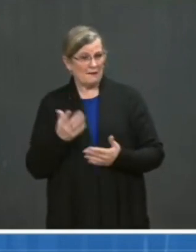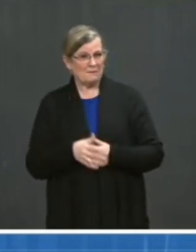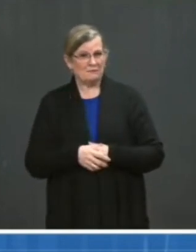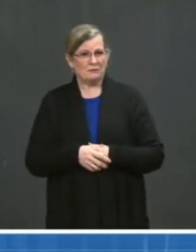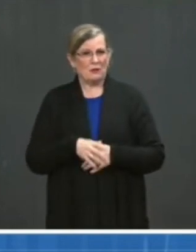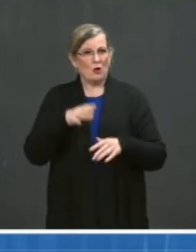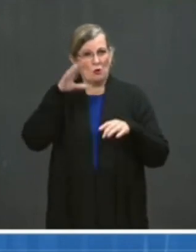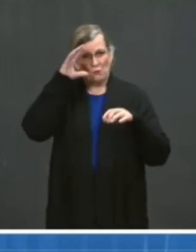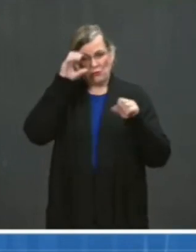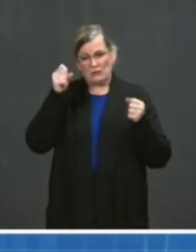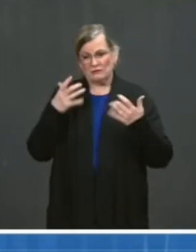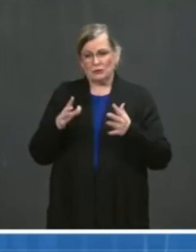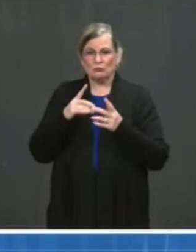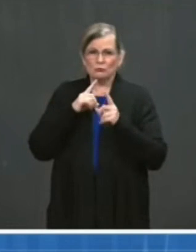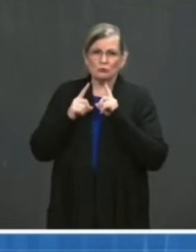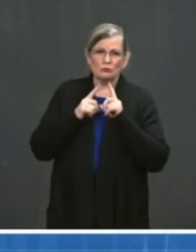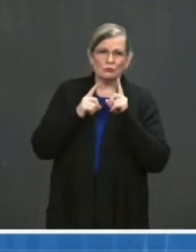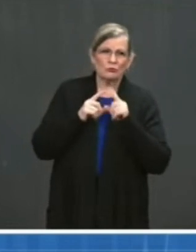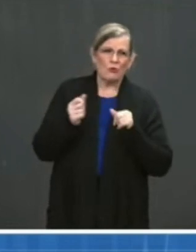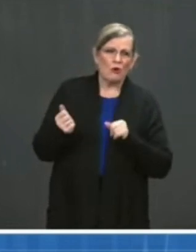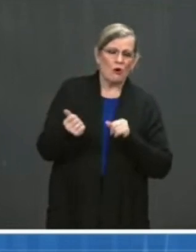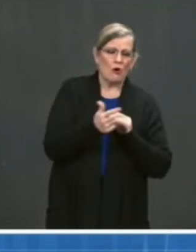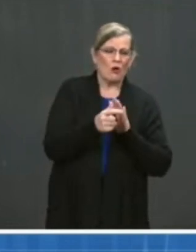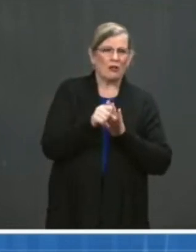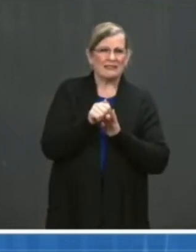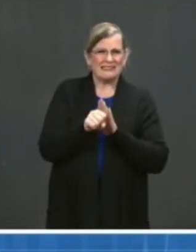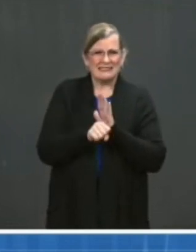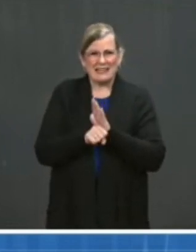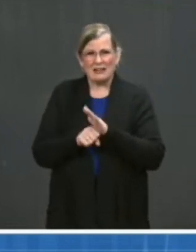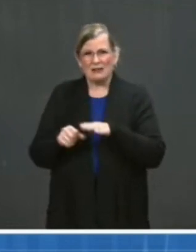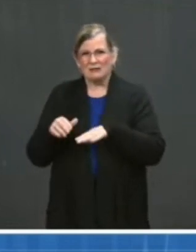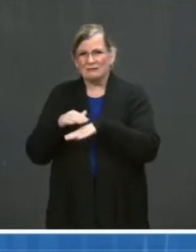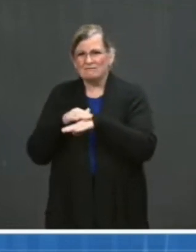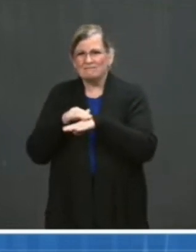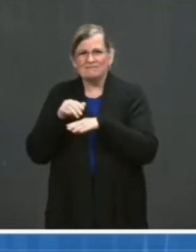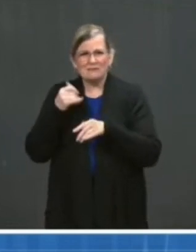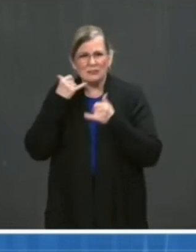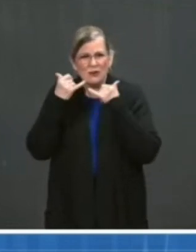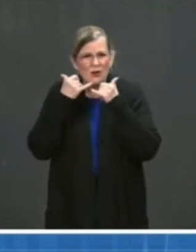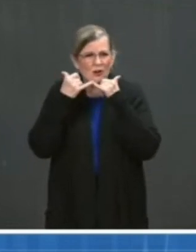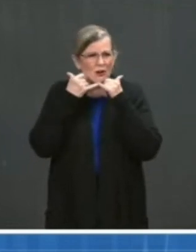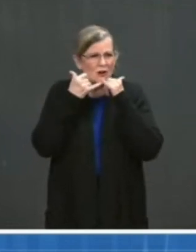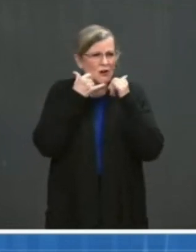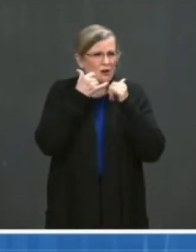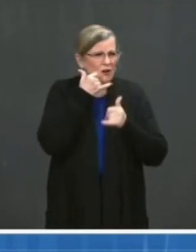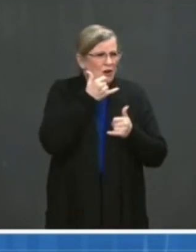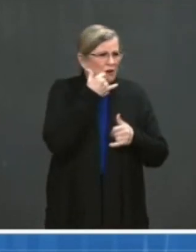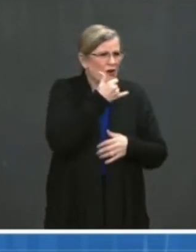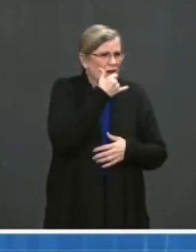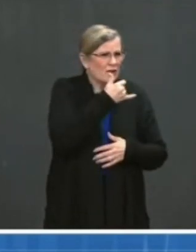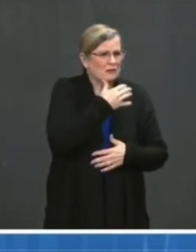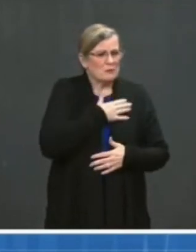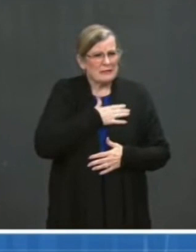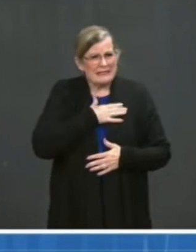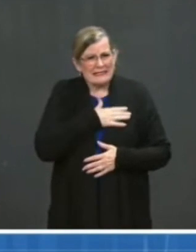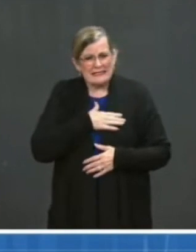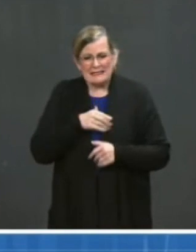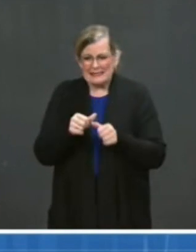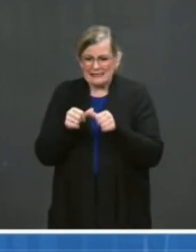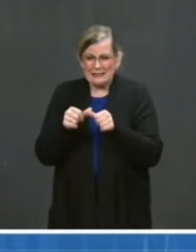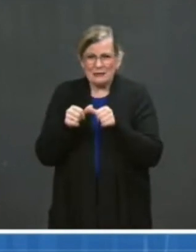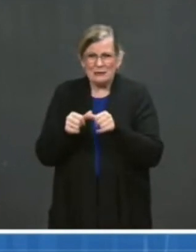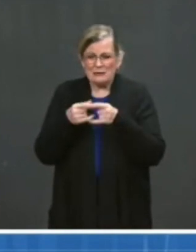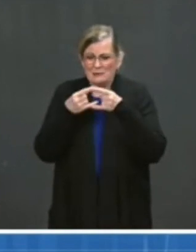To be clear, as our vaccination efforts move forward, we need everyone to follow the science and listen to the experts.